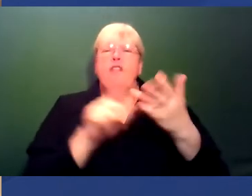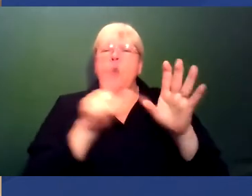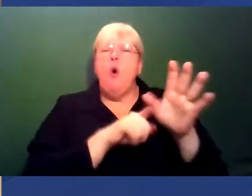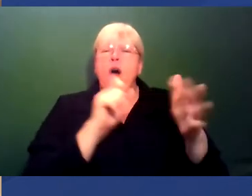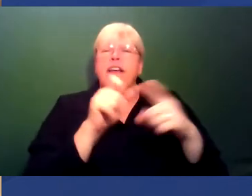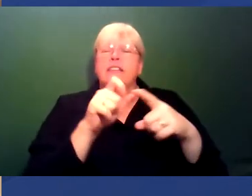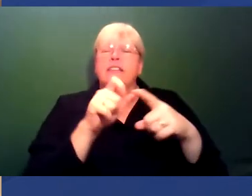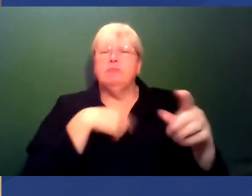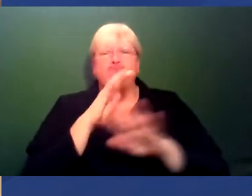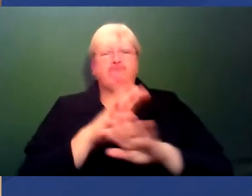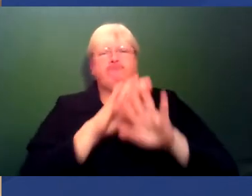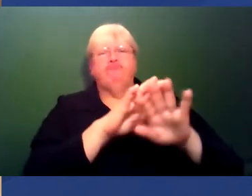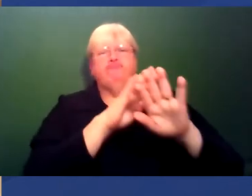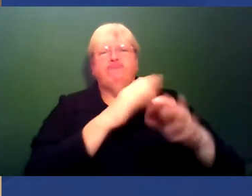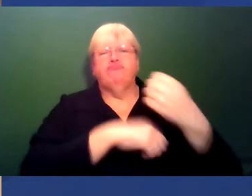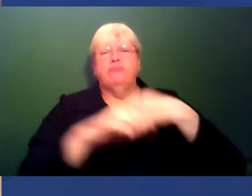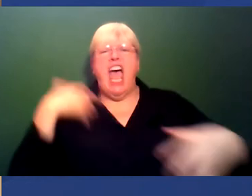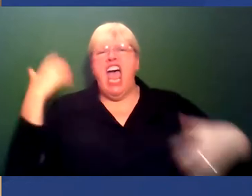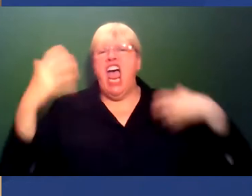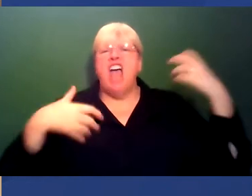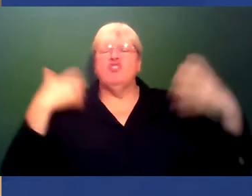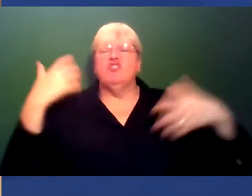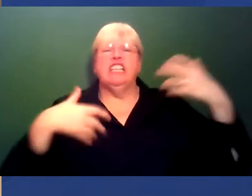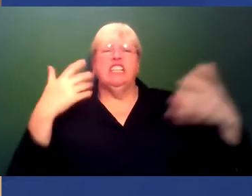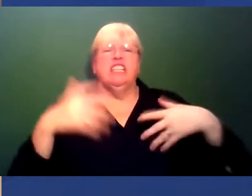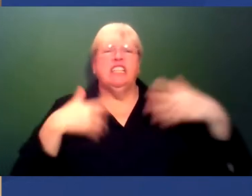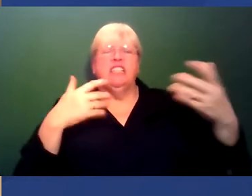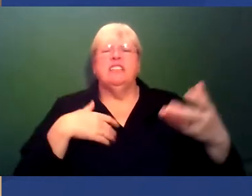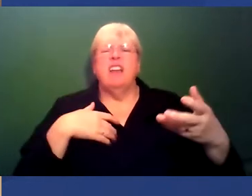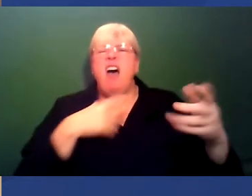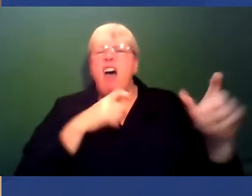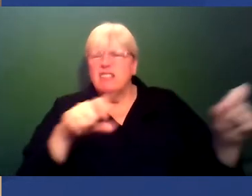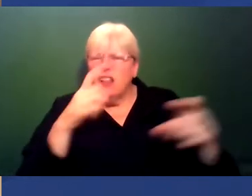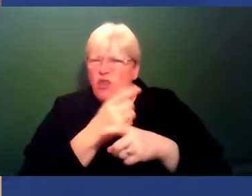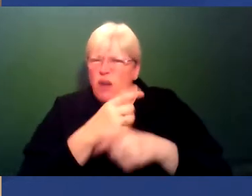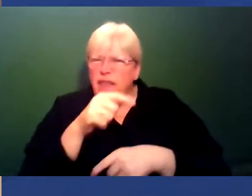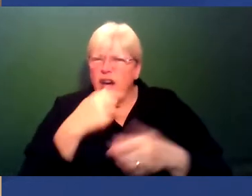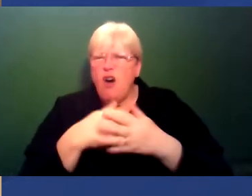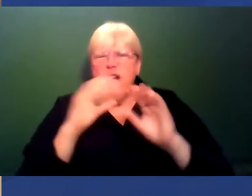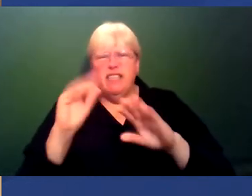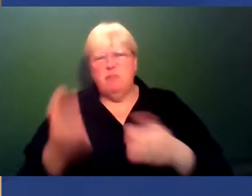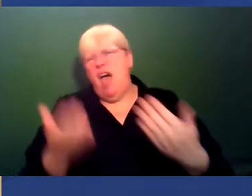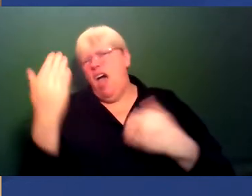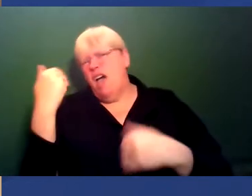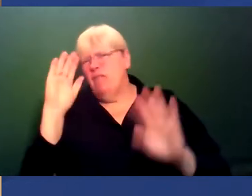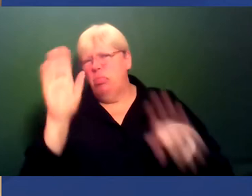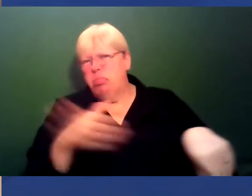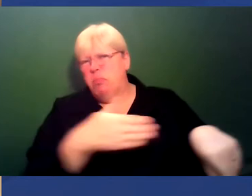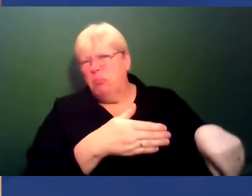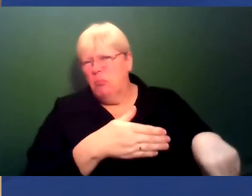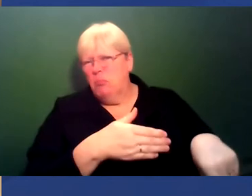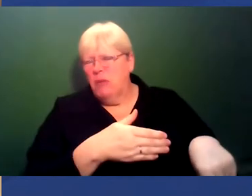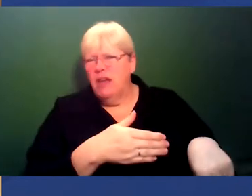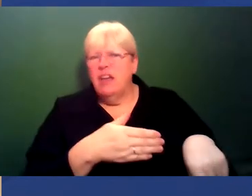t-shirts and then suddenly it stopped. And then suddenly it's like, oh God, we're still talking about Black people. I thought racism was fixed when I blacked out my Instagram. Like,